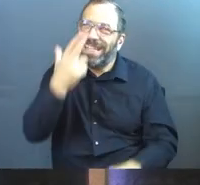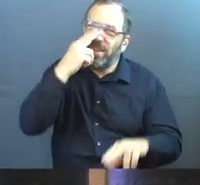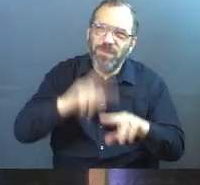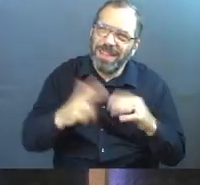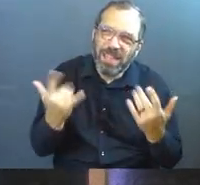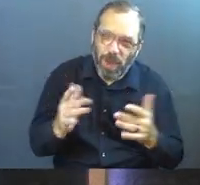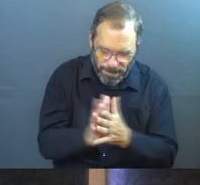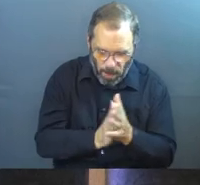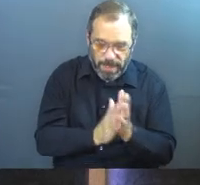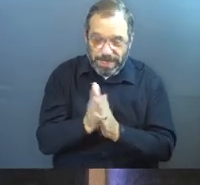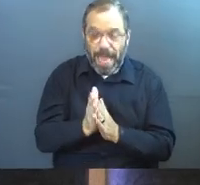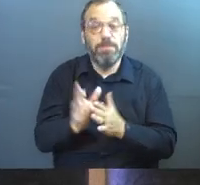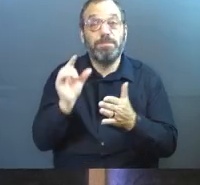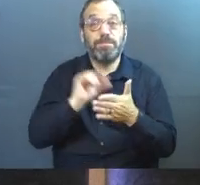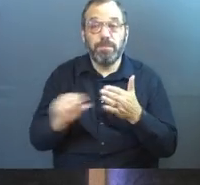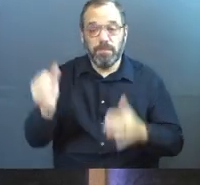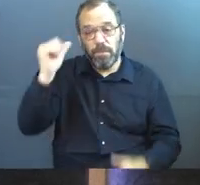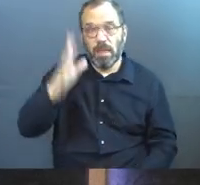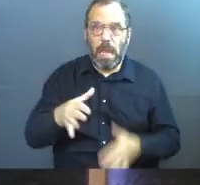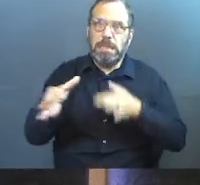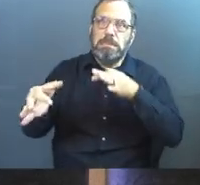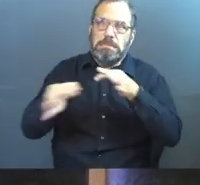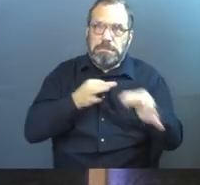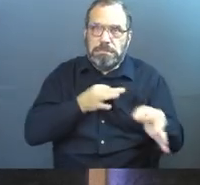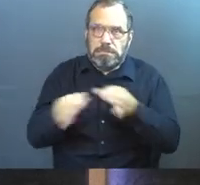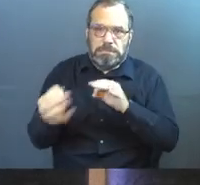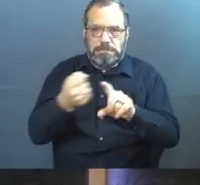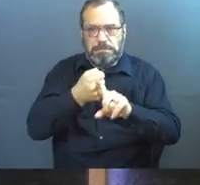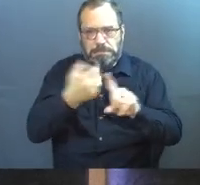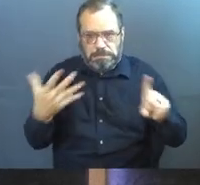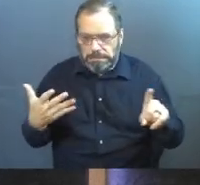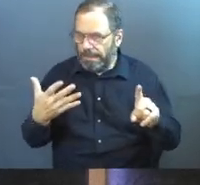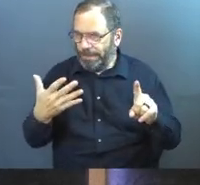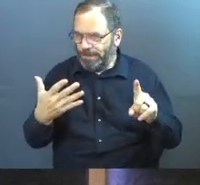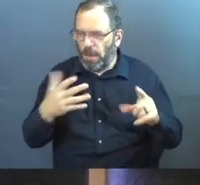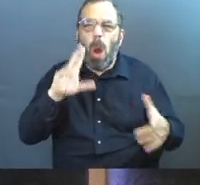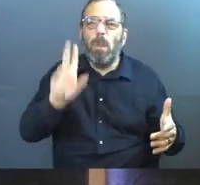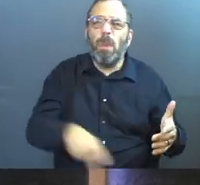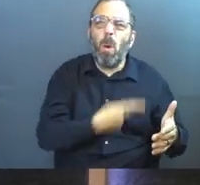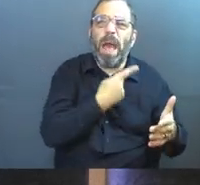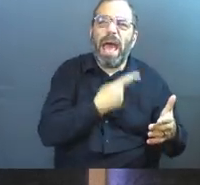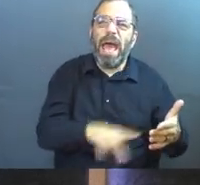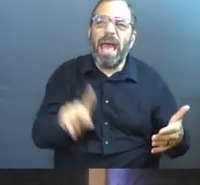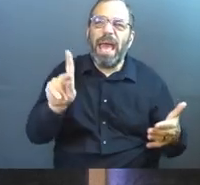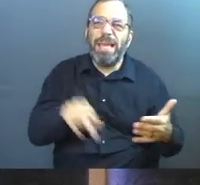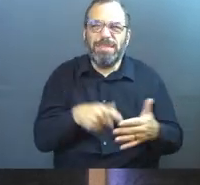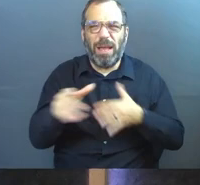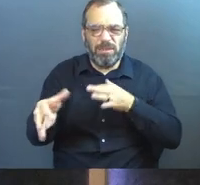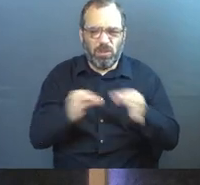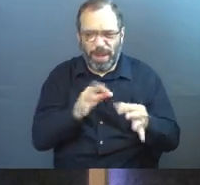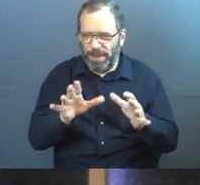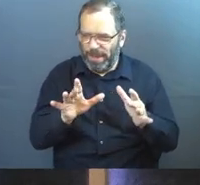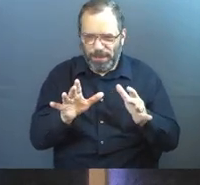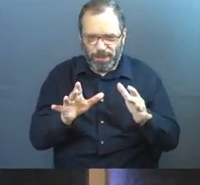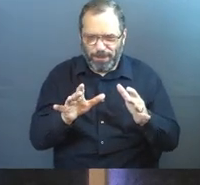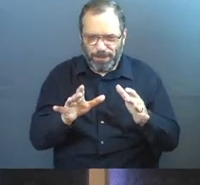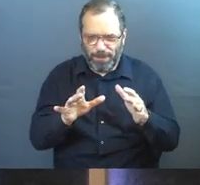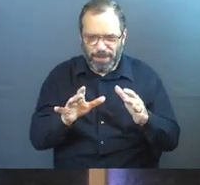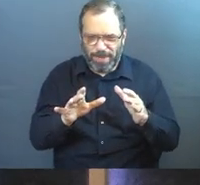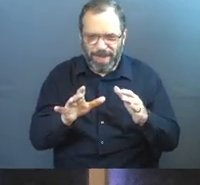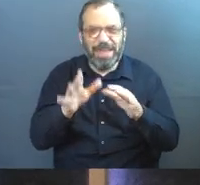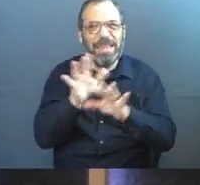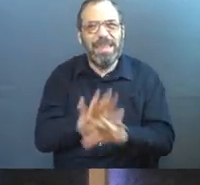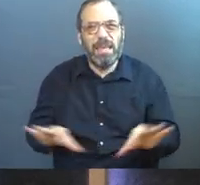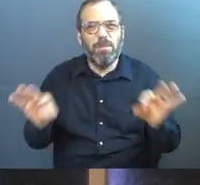In the rest of the passage, God goes into great kind of poetic depth in trying to describe what the